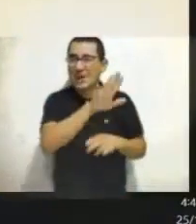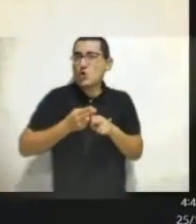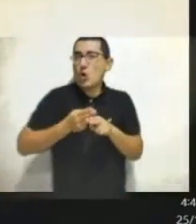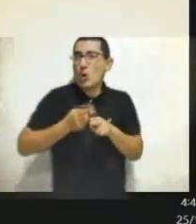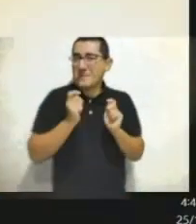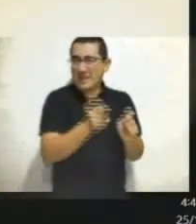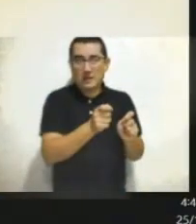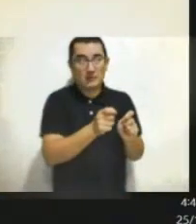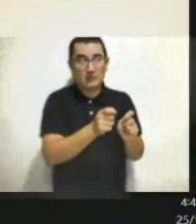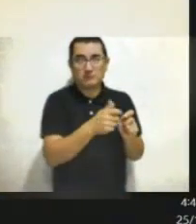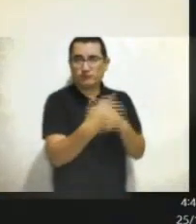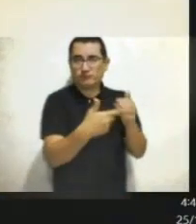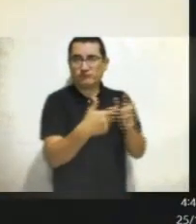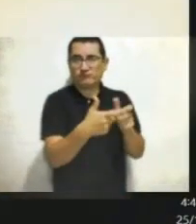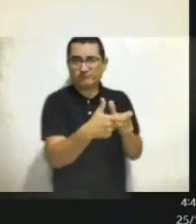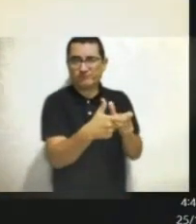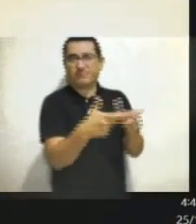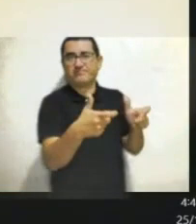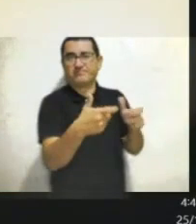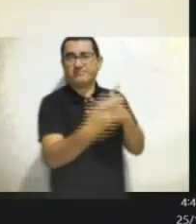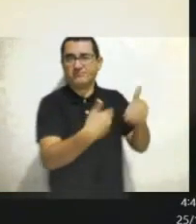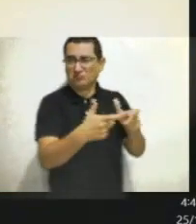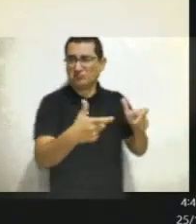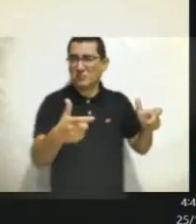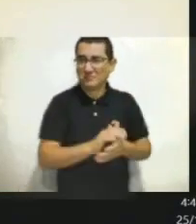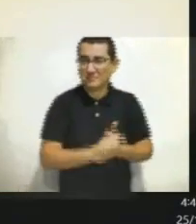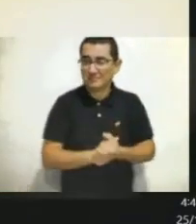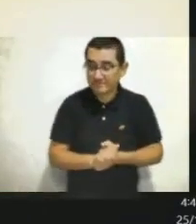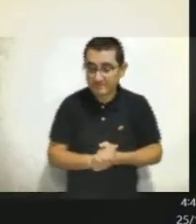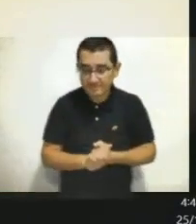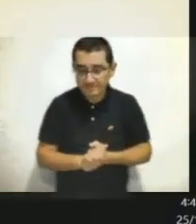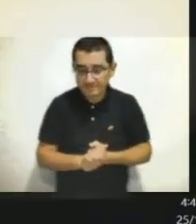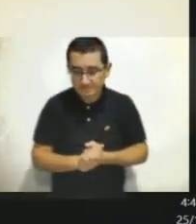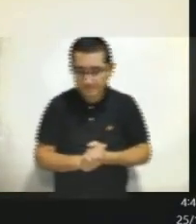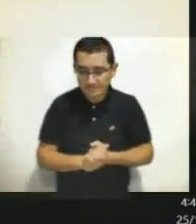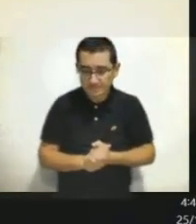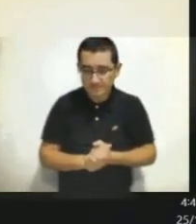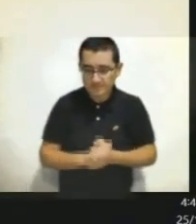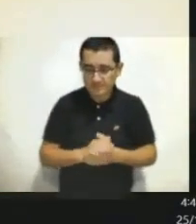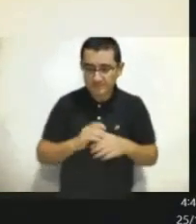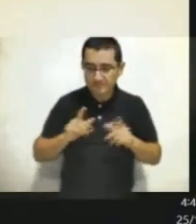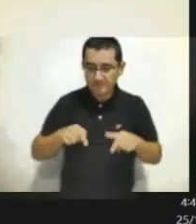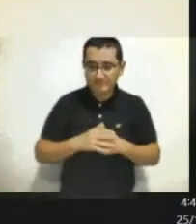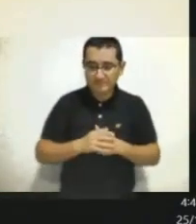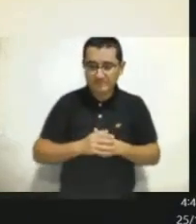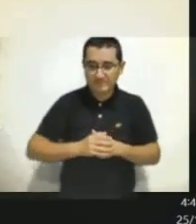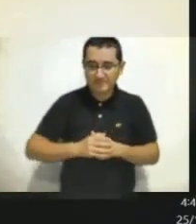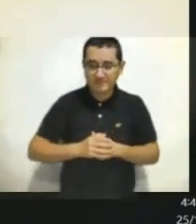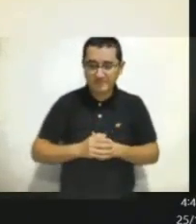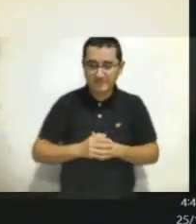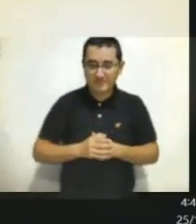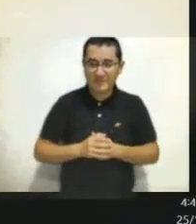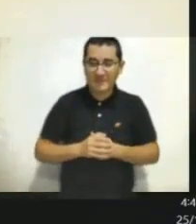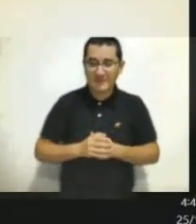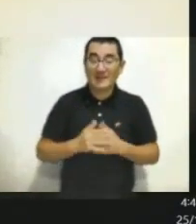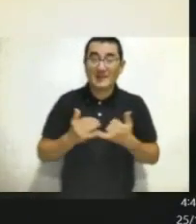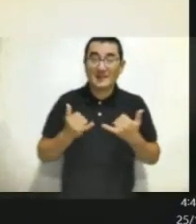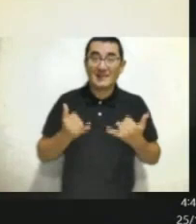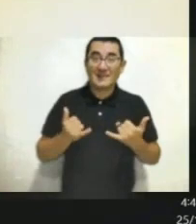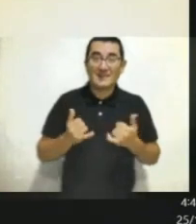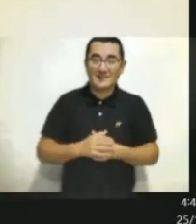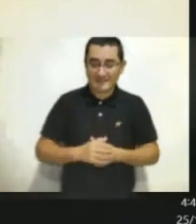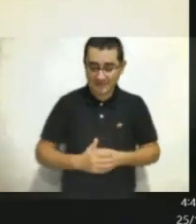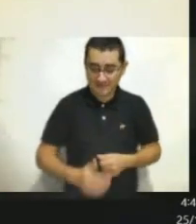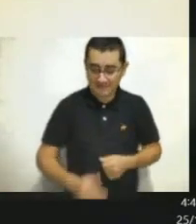The ones that is most critical in terms of critical infrastructure in the cybernetic world. And we have some characteristics